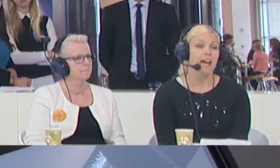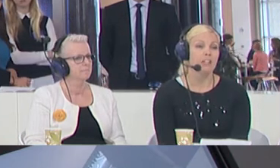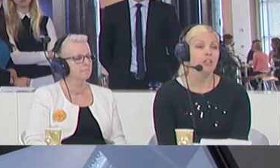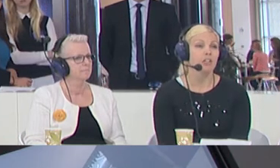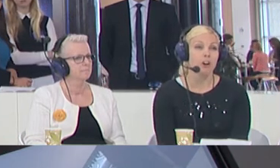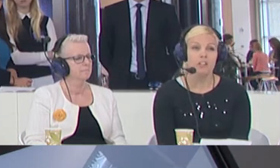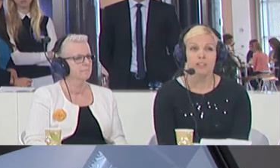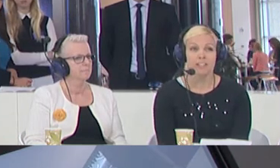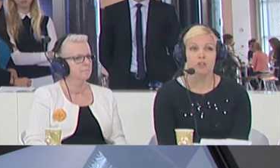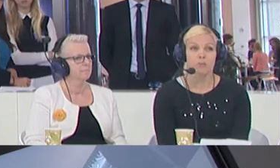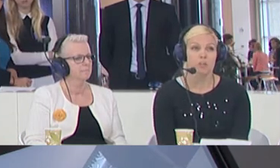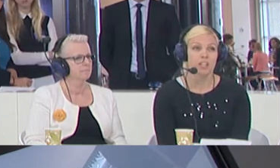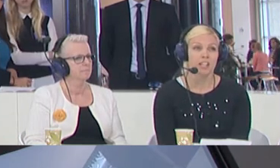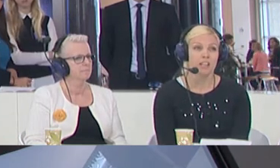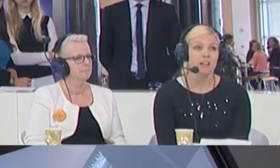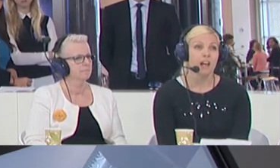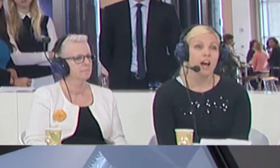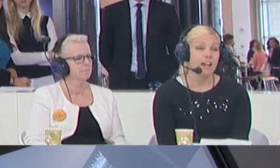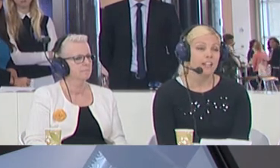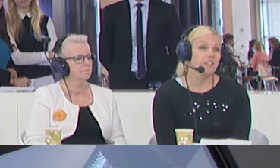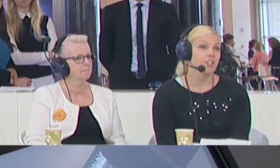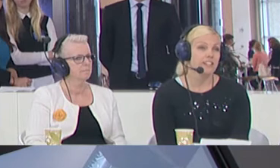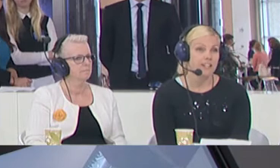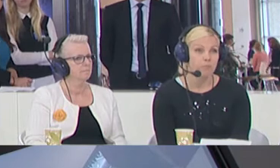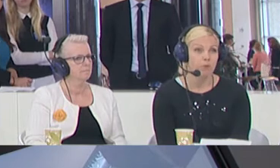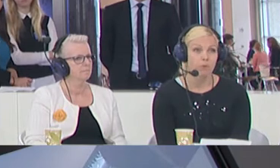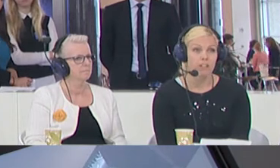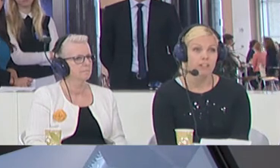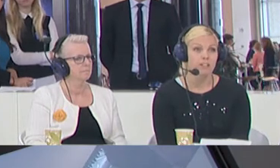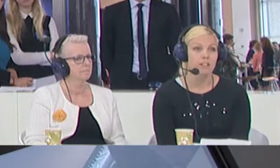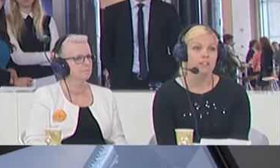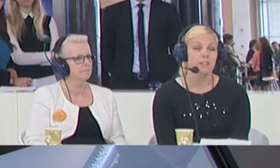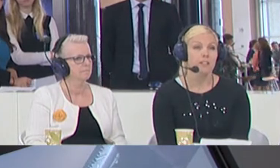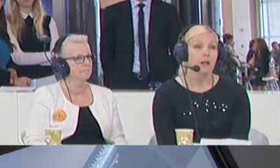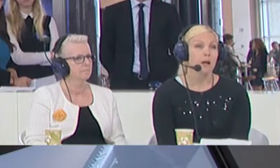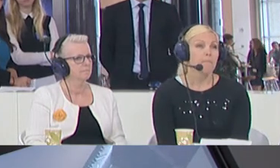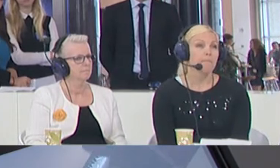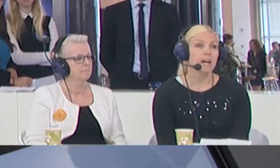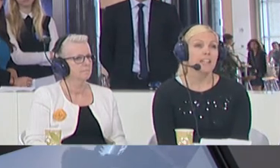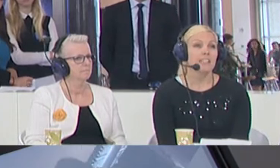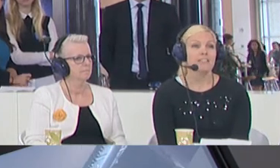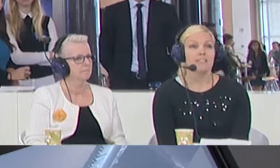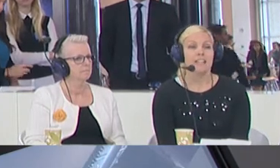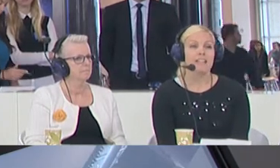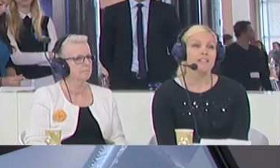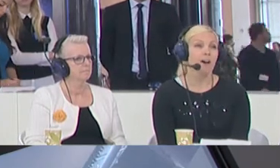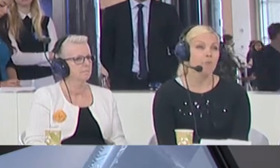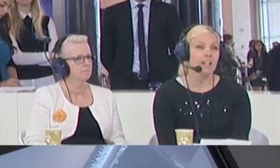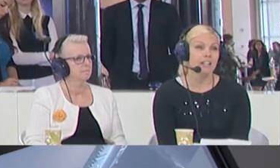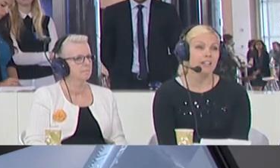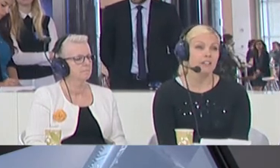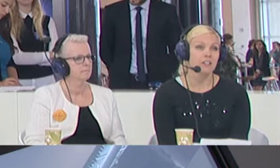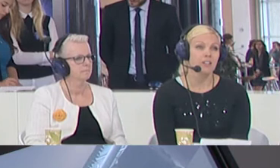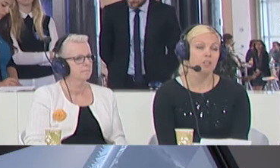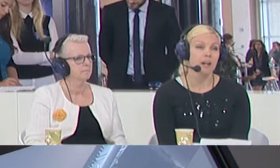And look also at the distribution key. I think it's a good step forward. But it's not